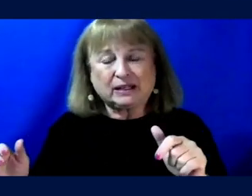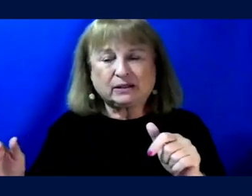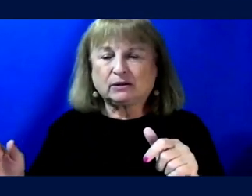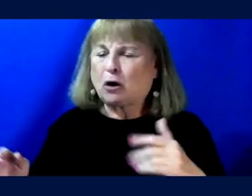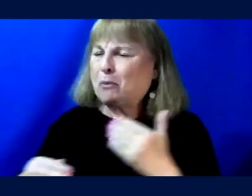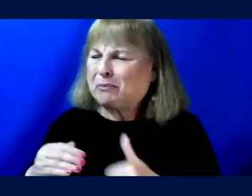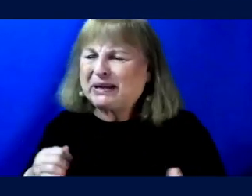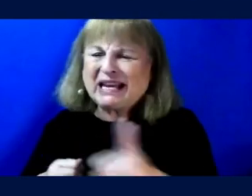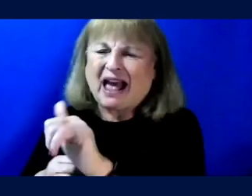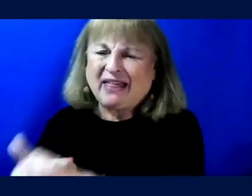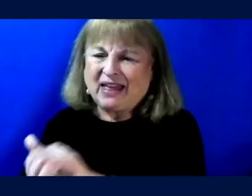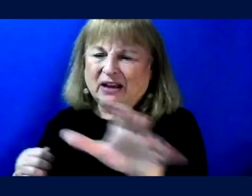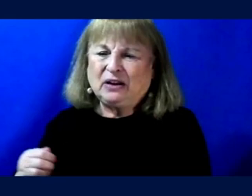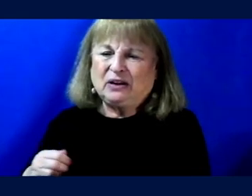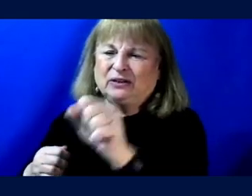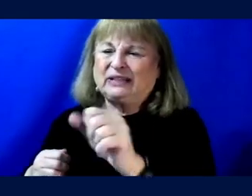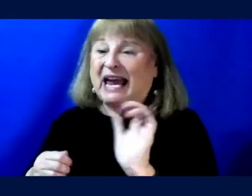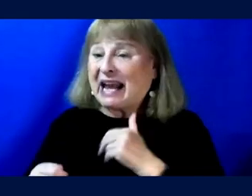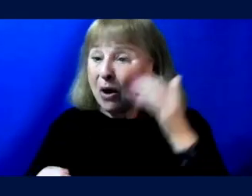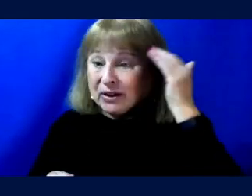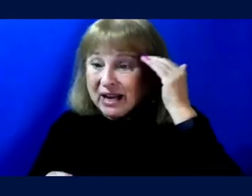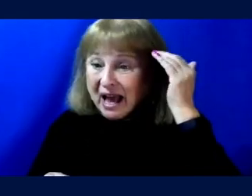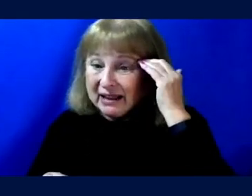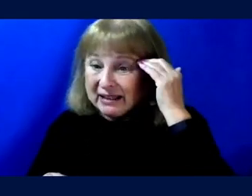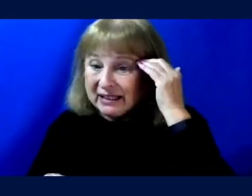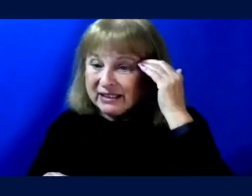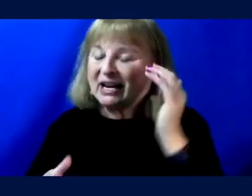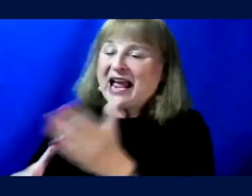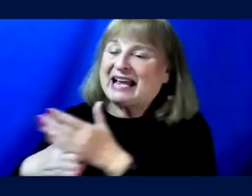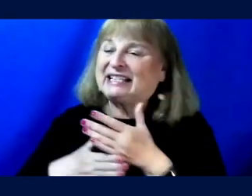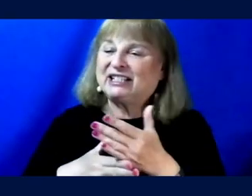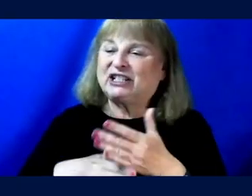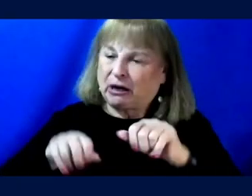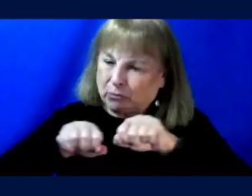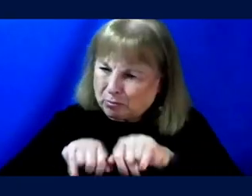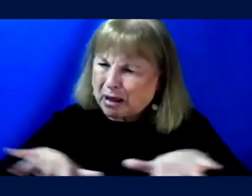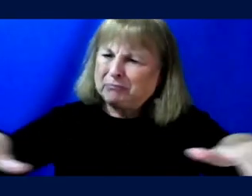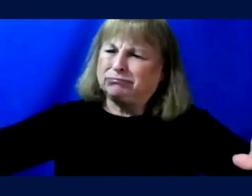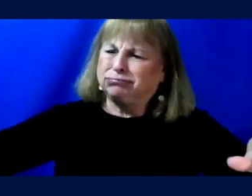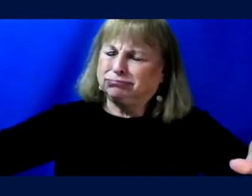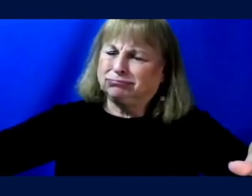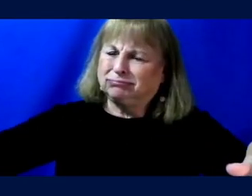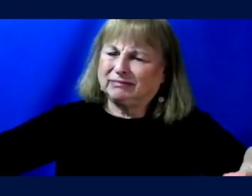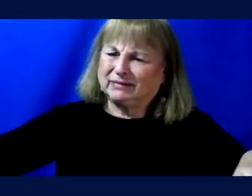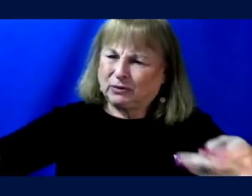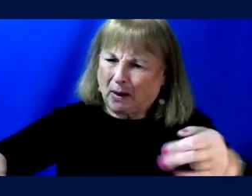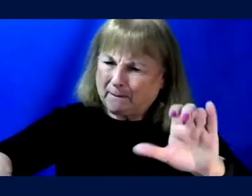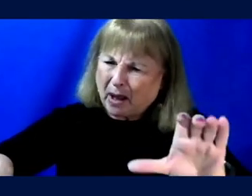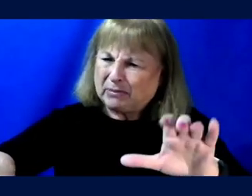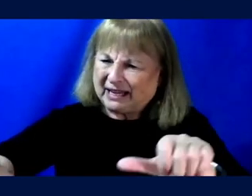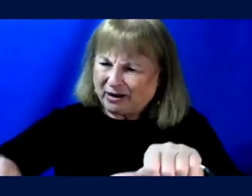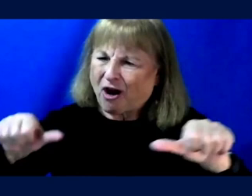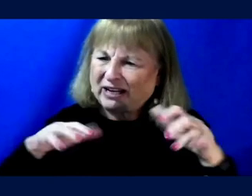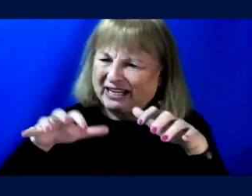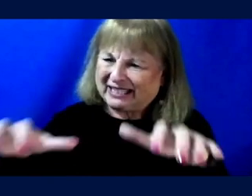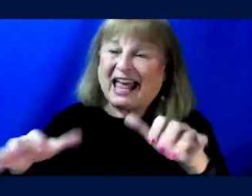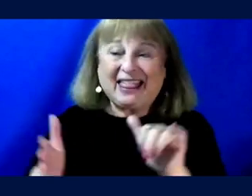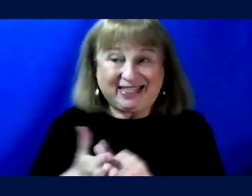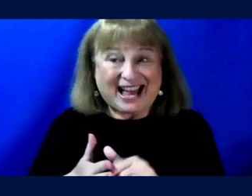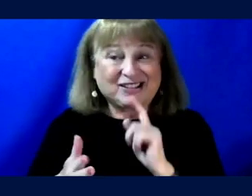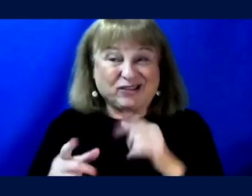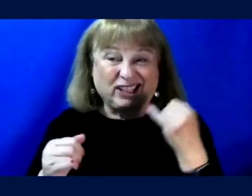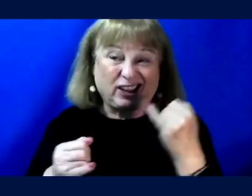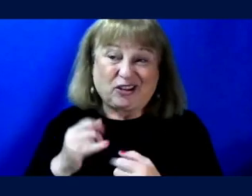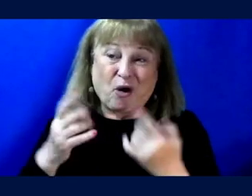go beyond that and to take our knowledge and to then share it more, more to a public audience. And that should be the ultimate goal